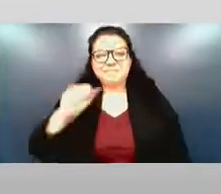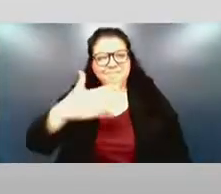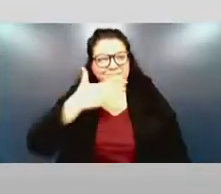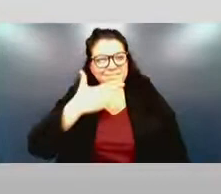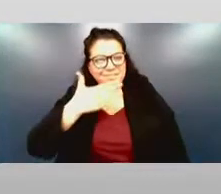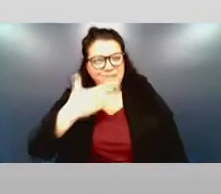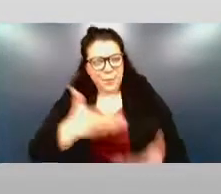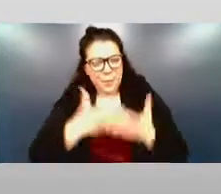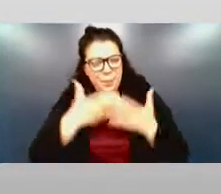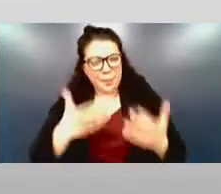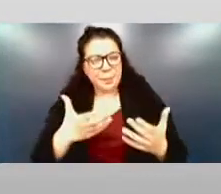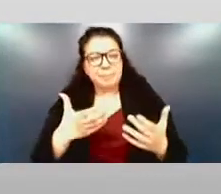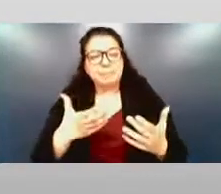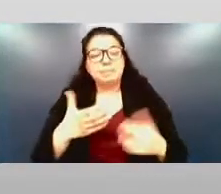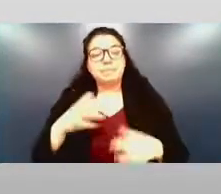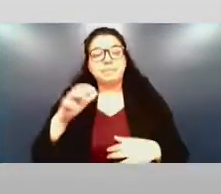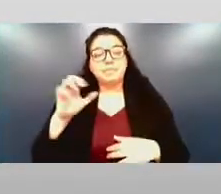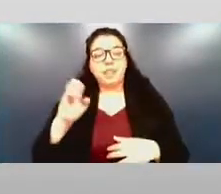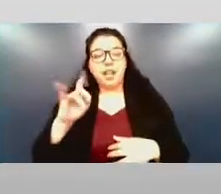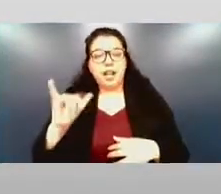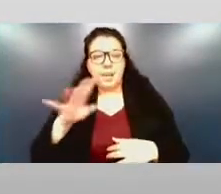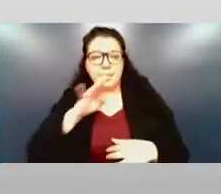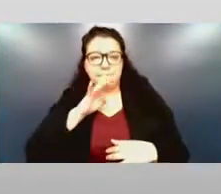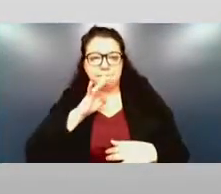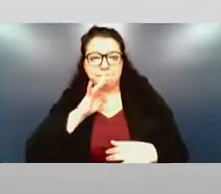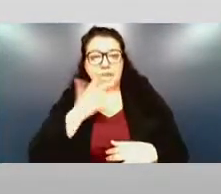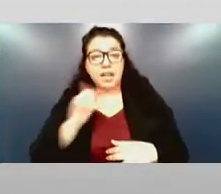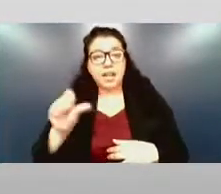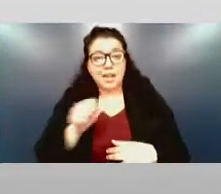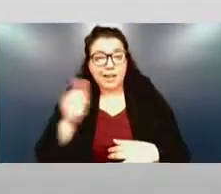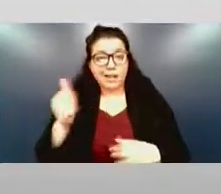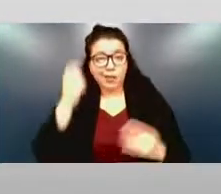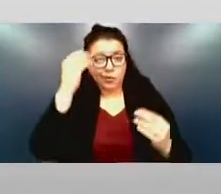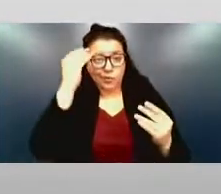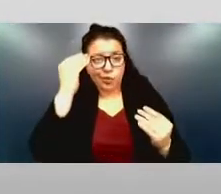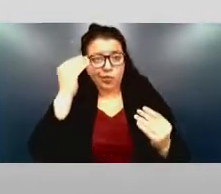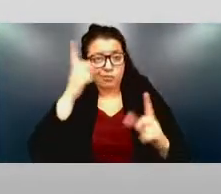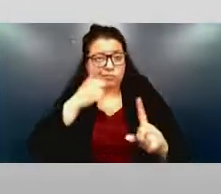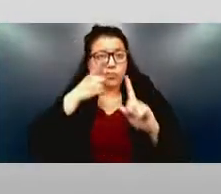Any other thoughts on what you would like to see change?